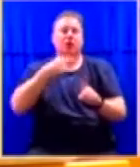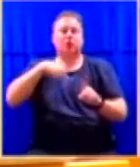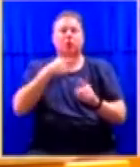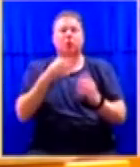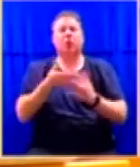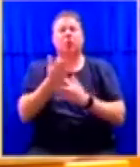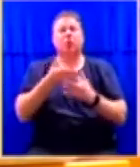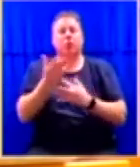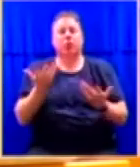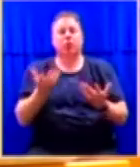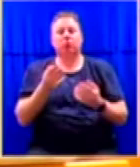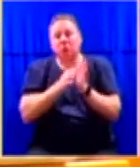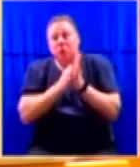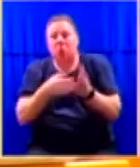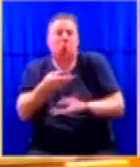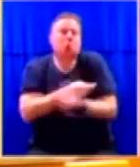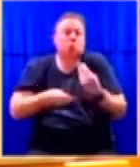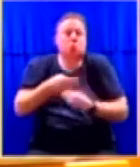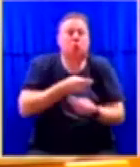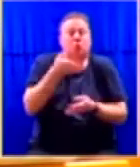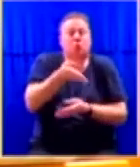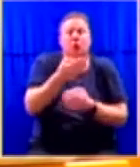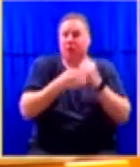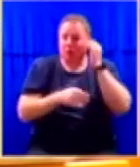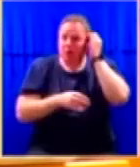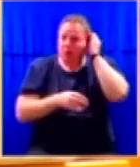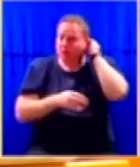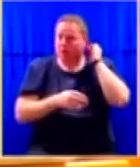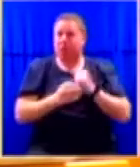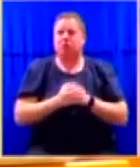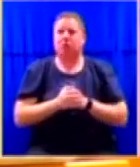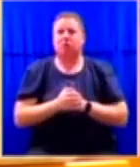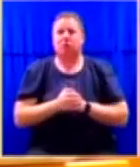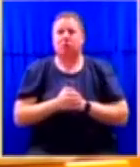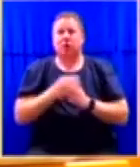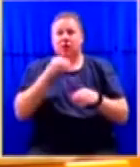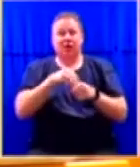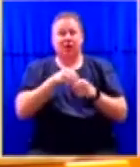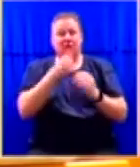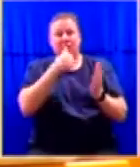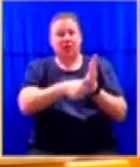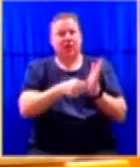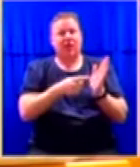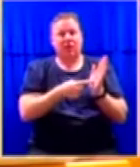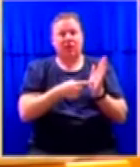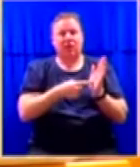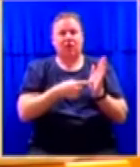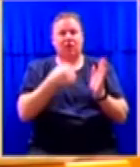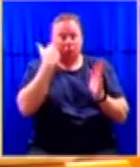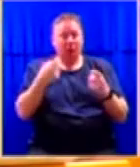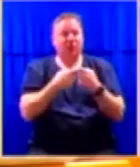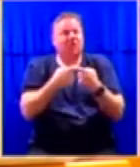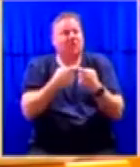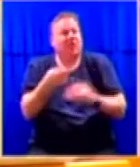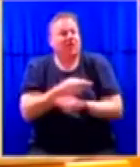the corruption, for instance? Yes, of course. I mean, in the letter, they may well have said, we would like to see you fight corruption.